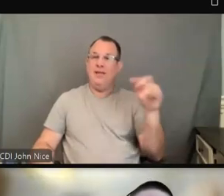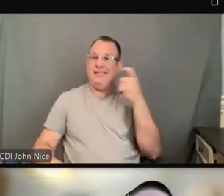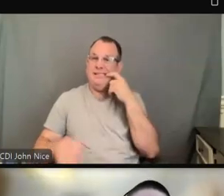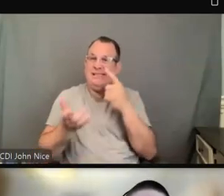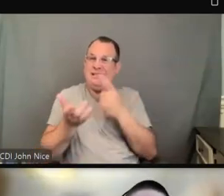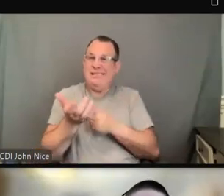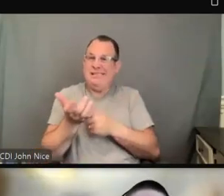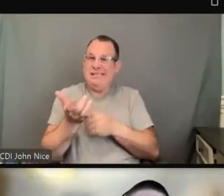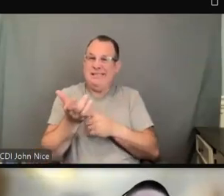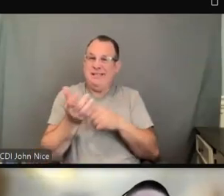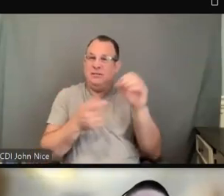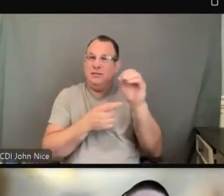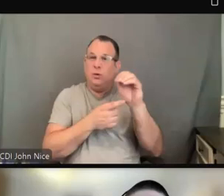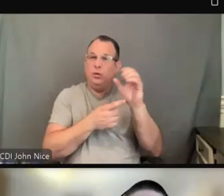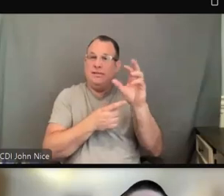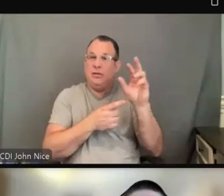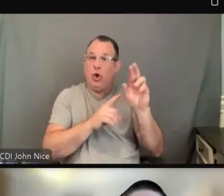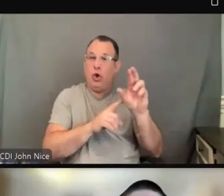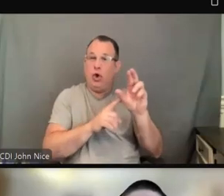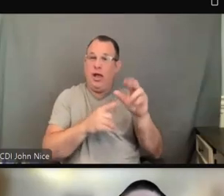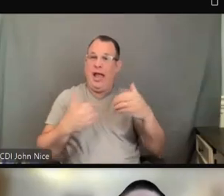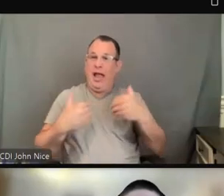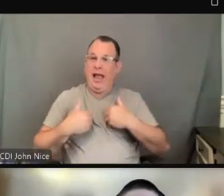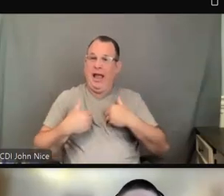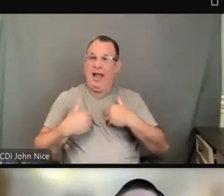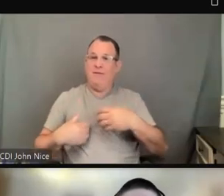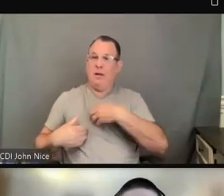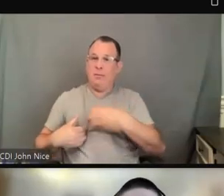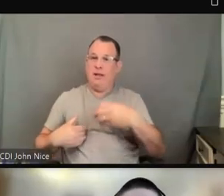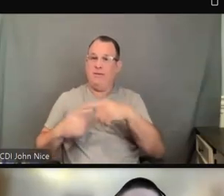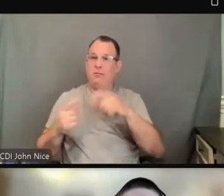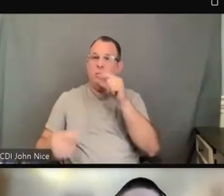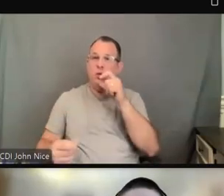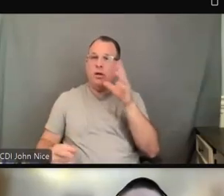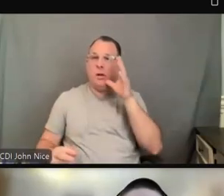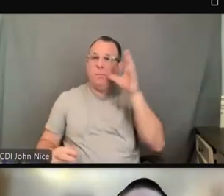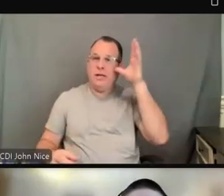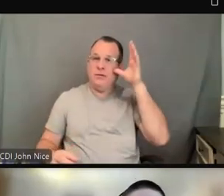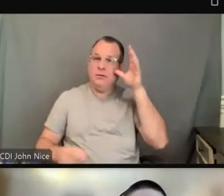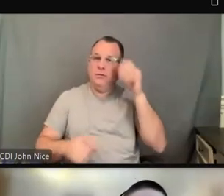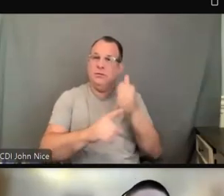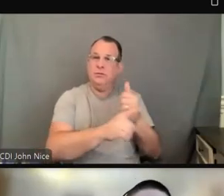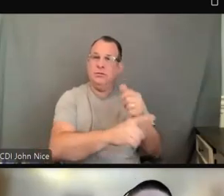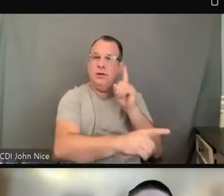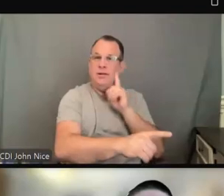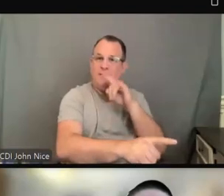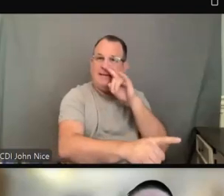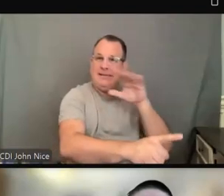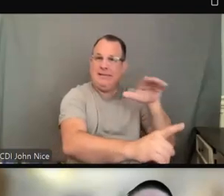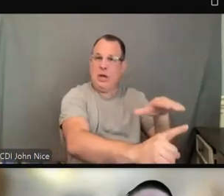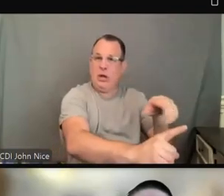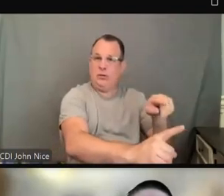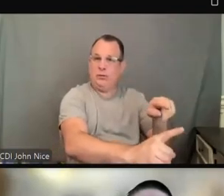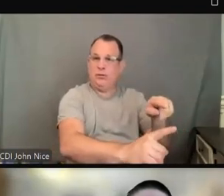from the parents of the deaf child that was undergoing physical therapy. This was a six-year-old child